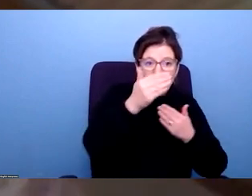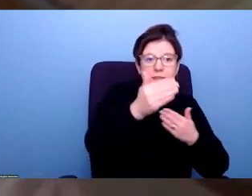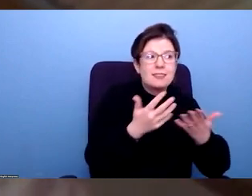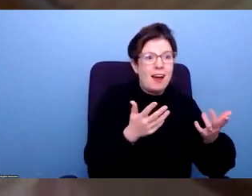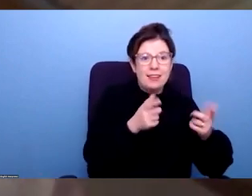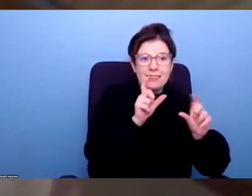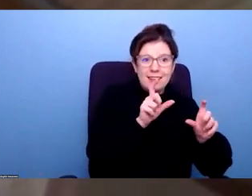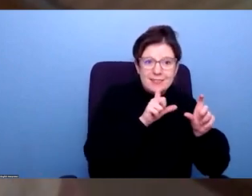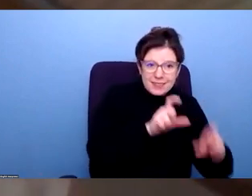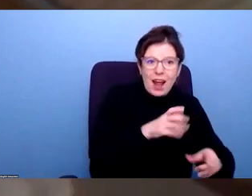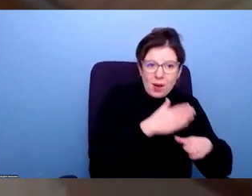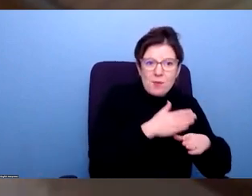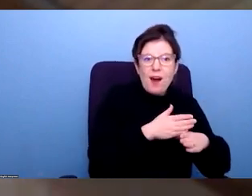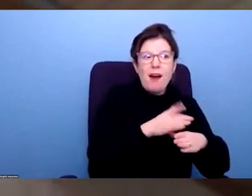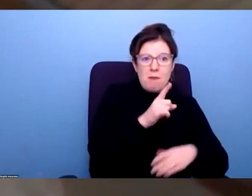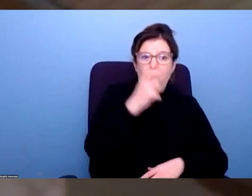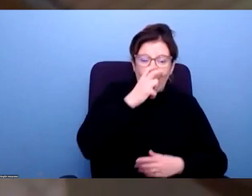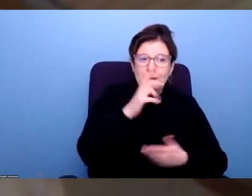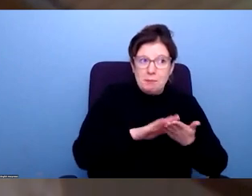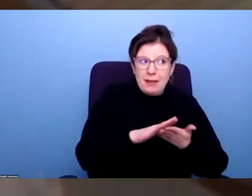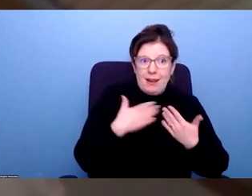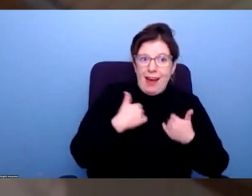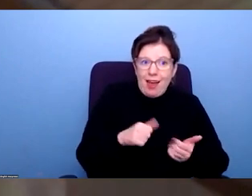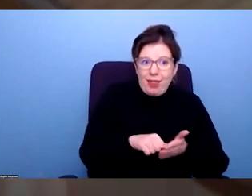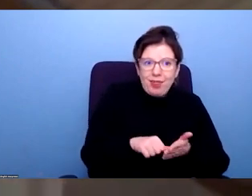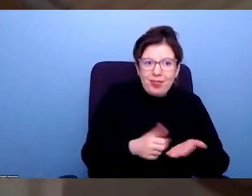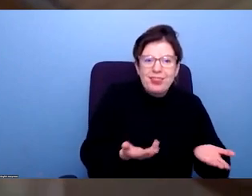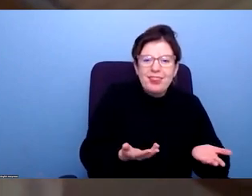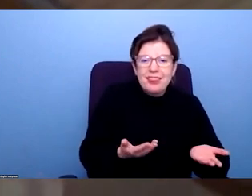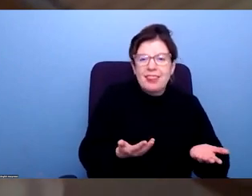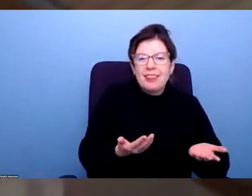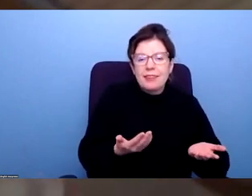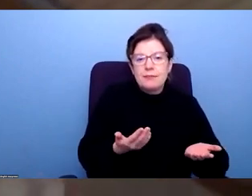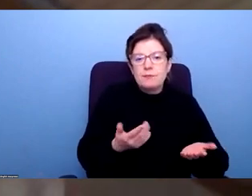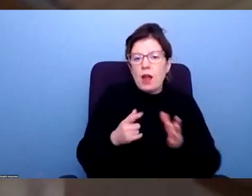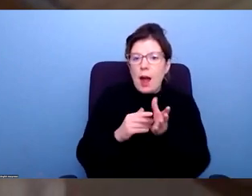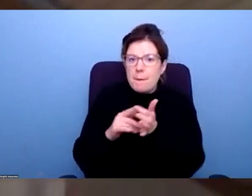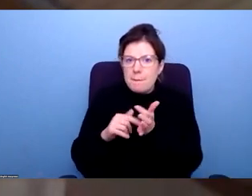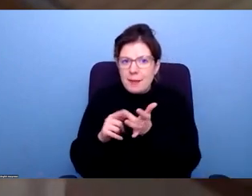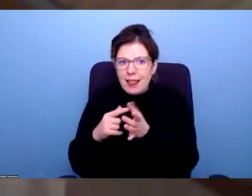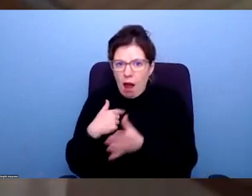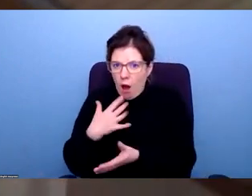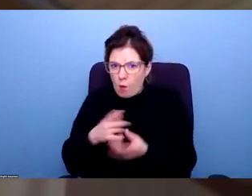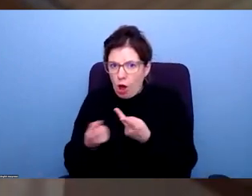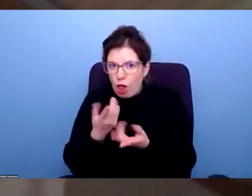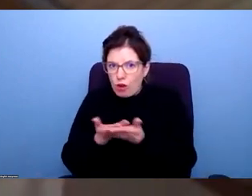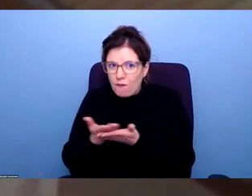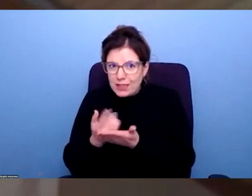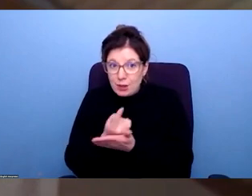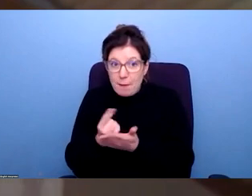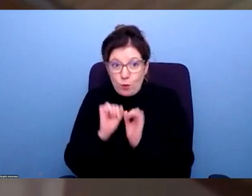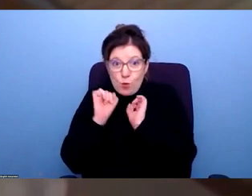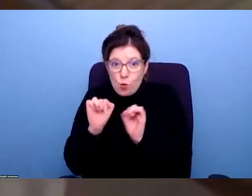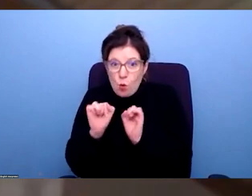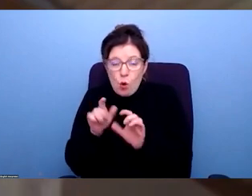conditions. So the underlying picture might even be slightly more negative than we might have thought. Amelia, I'd love to follow up separately on the points you made around